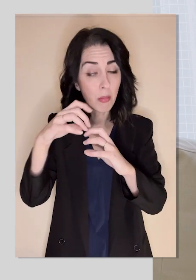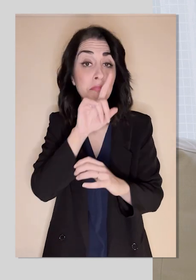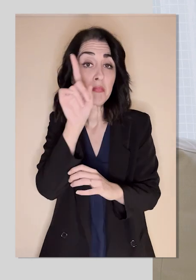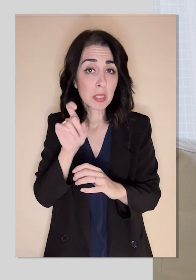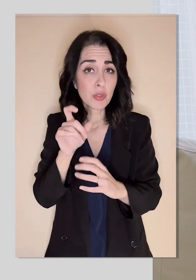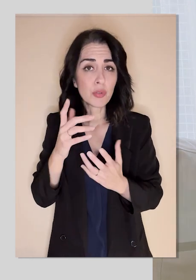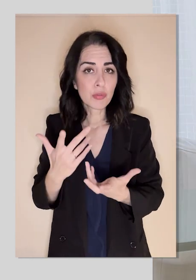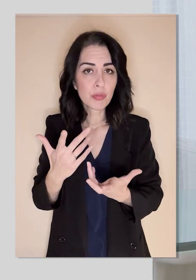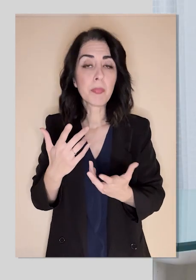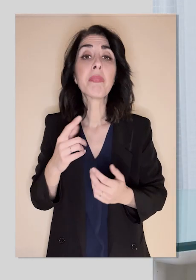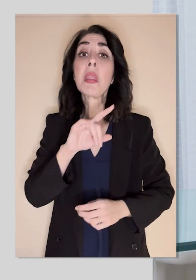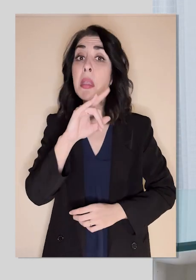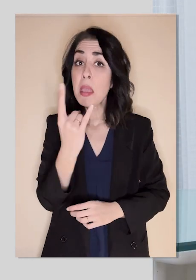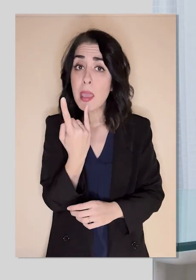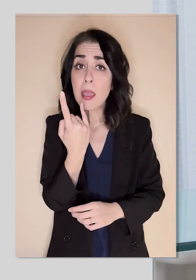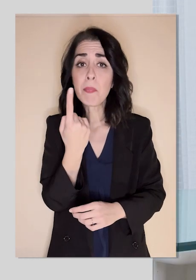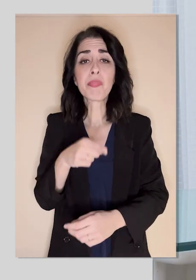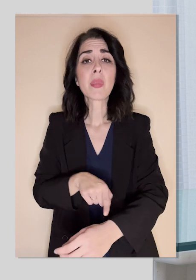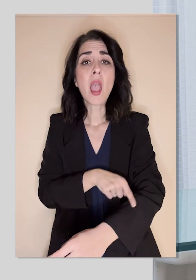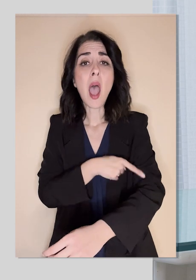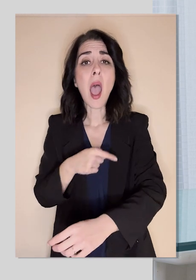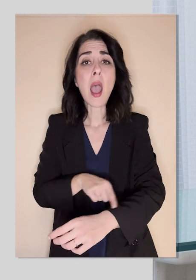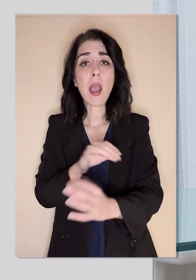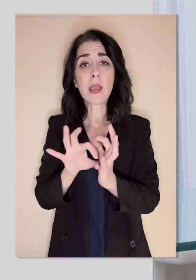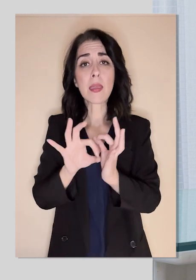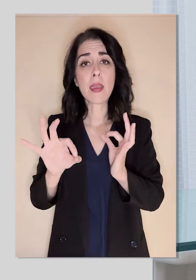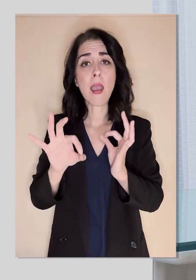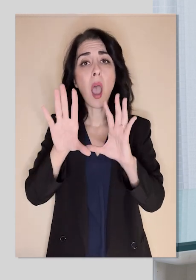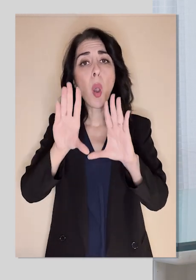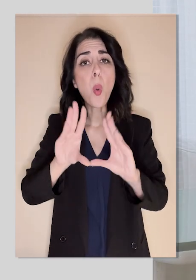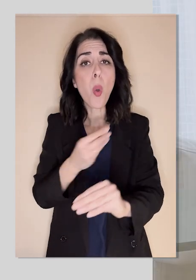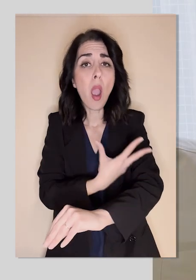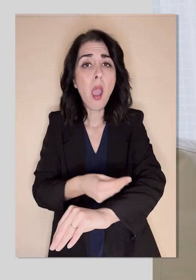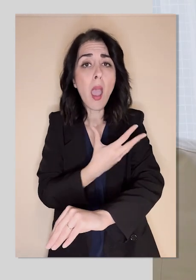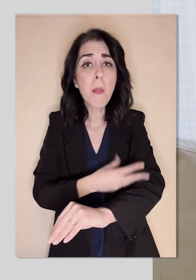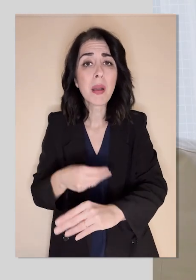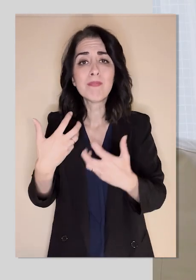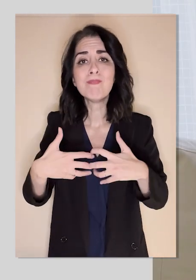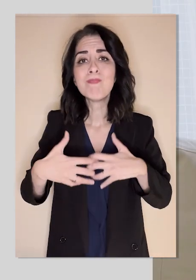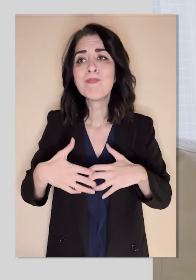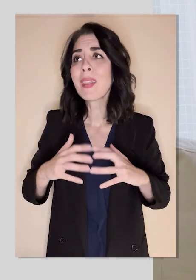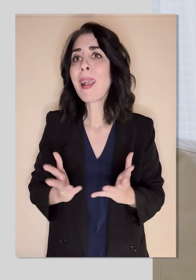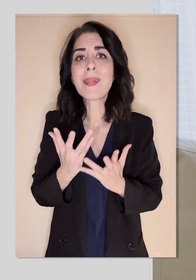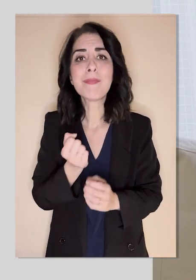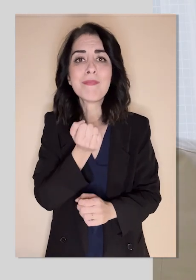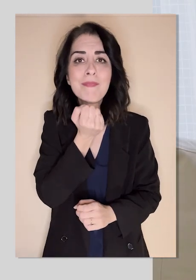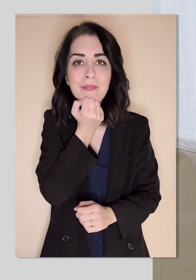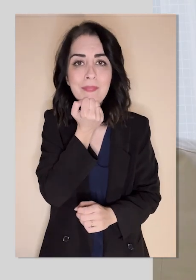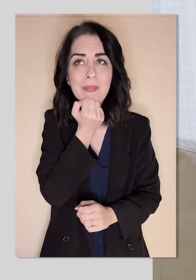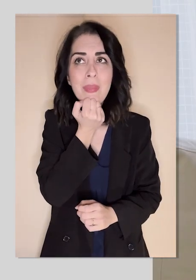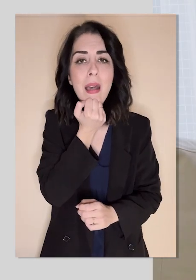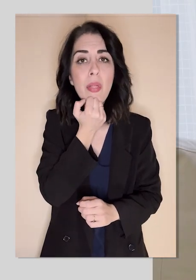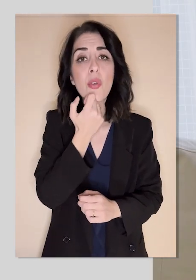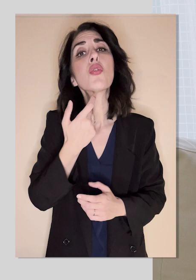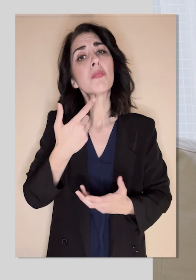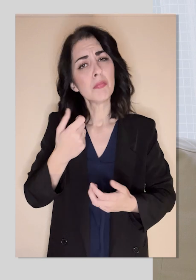aren't acting quite normally? Or is it something totally different? We know a lot about migraine. It's been